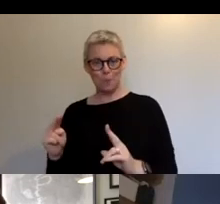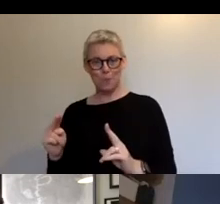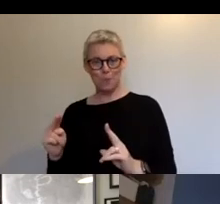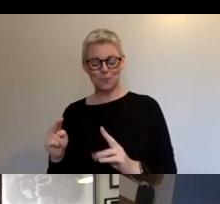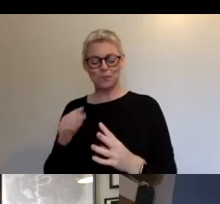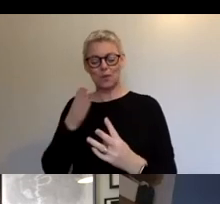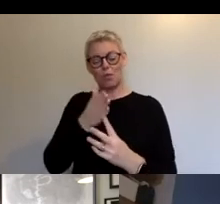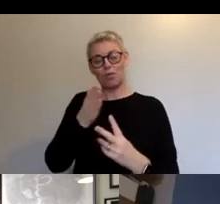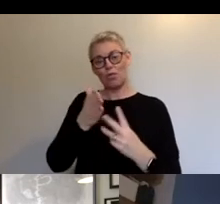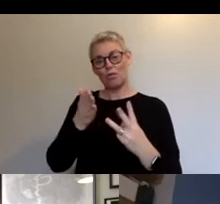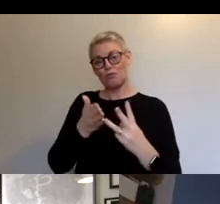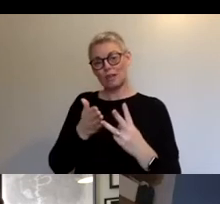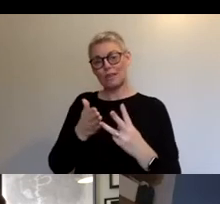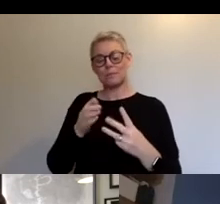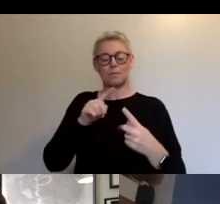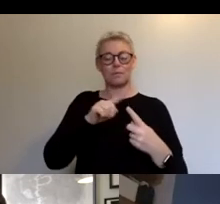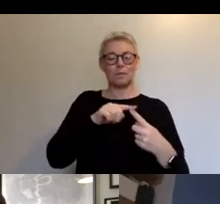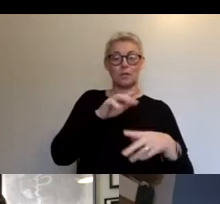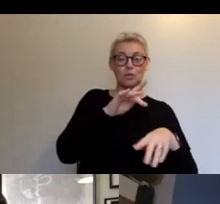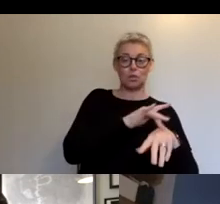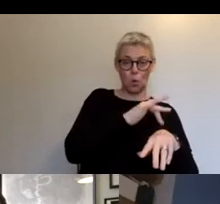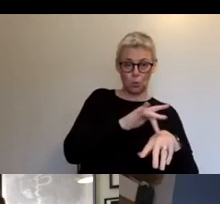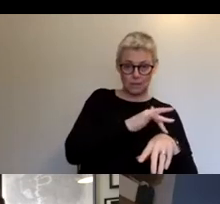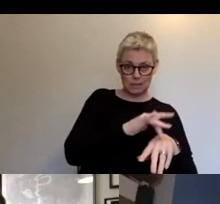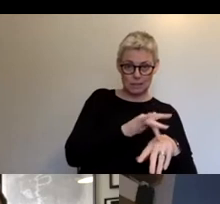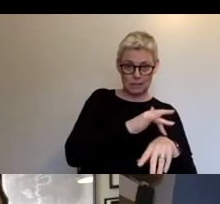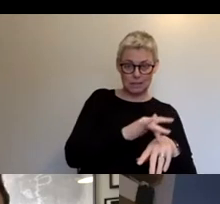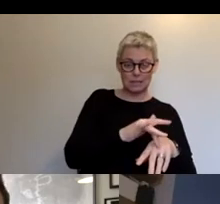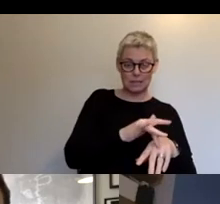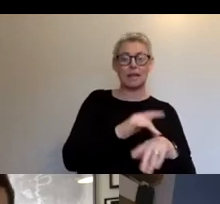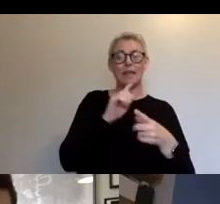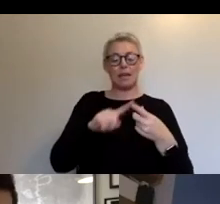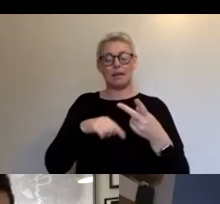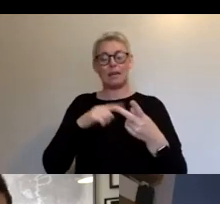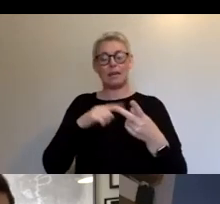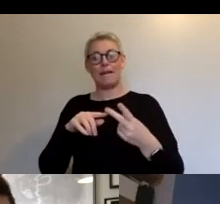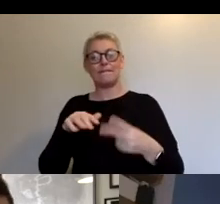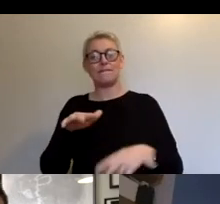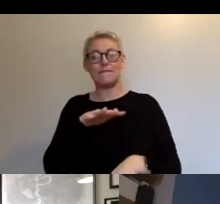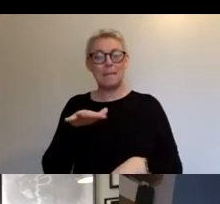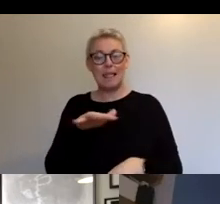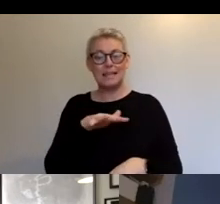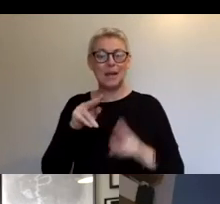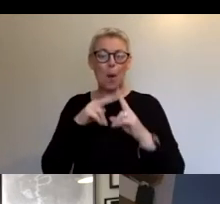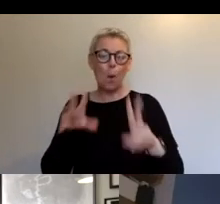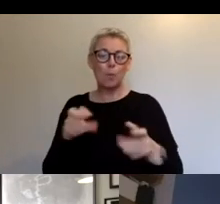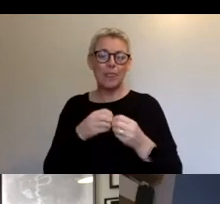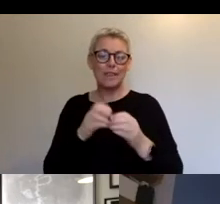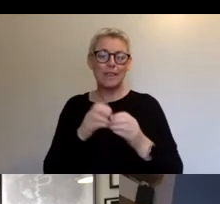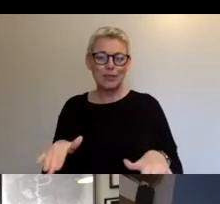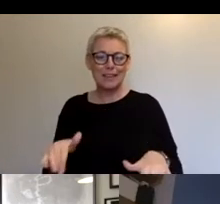had a we had stuff of families and people at home with their kids in lockdown,